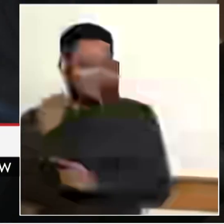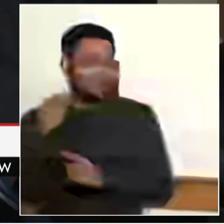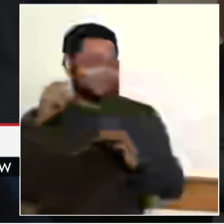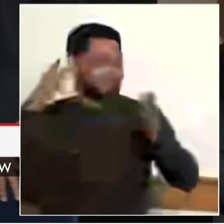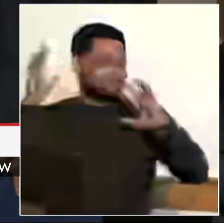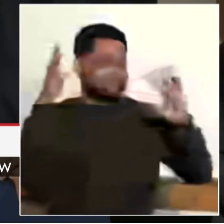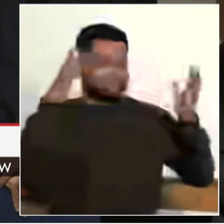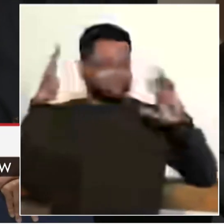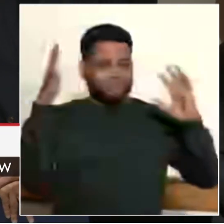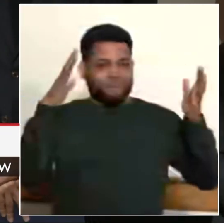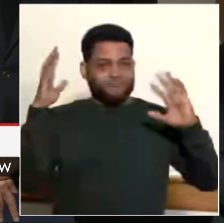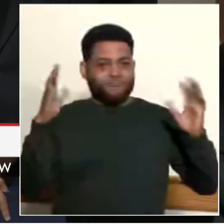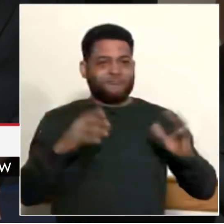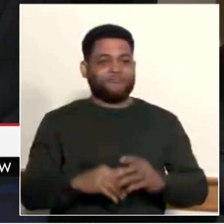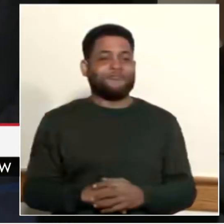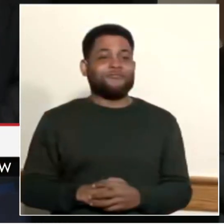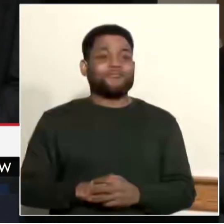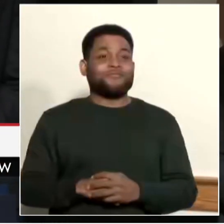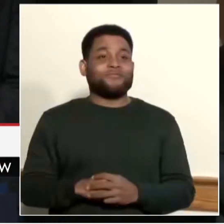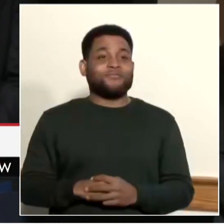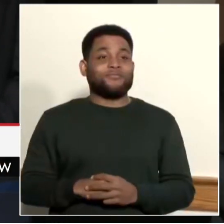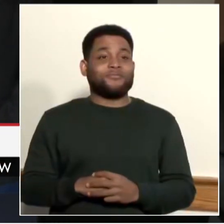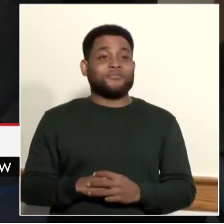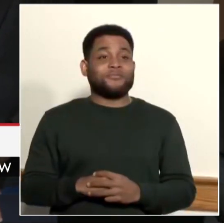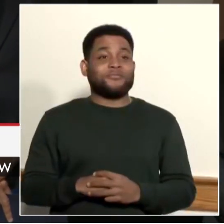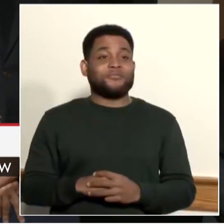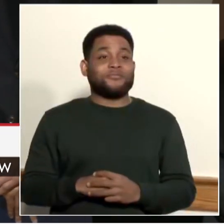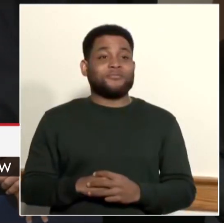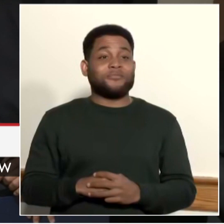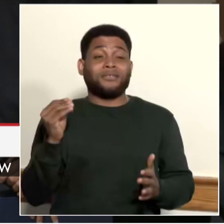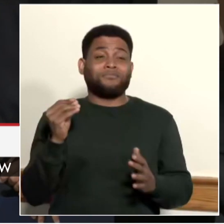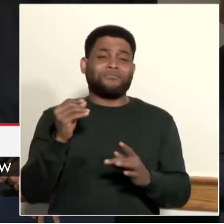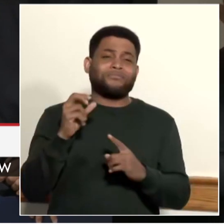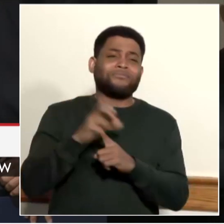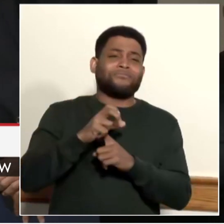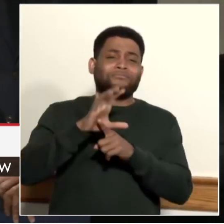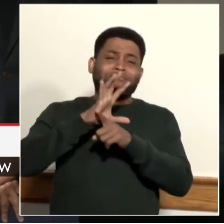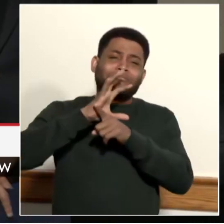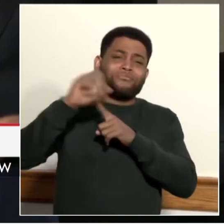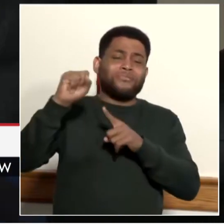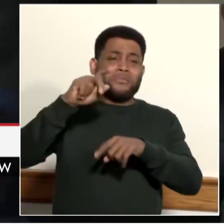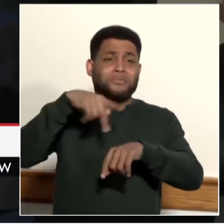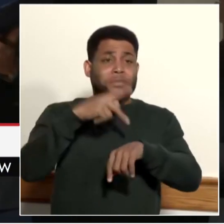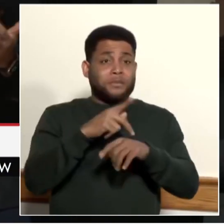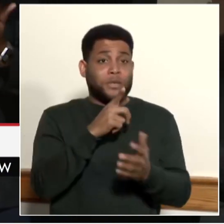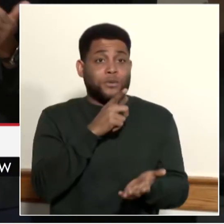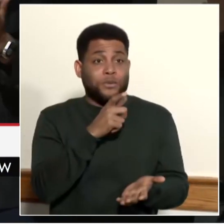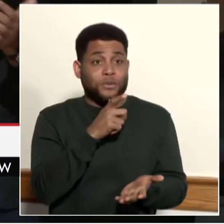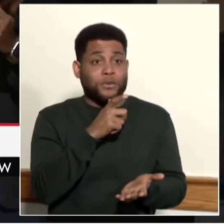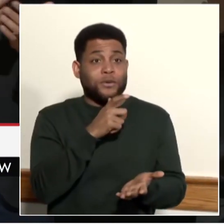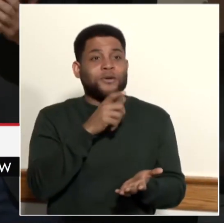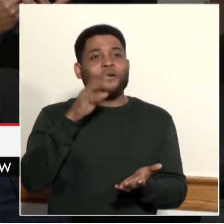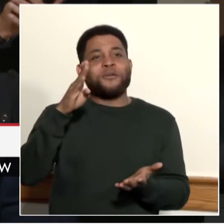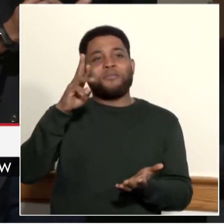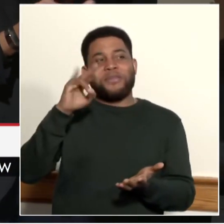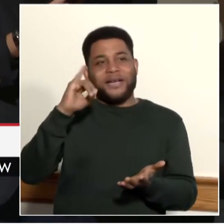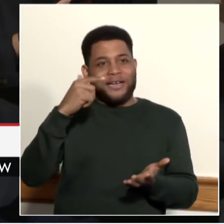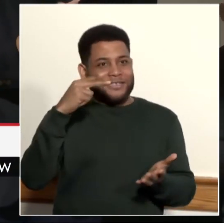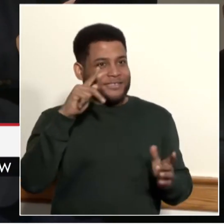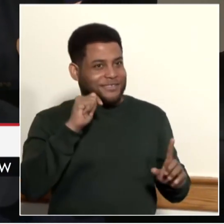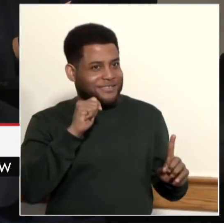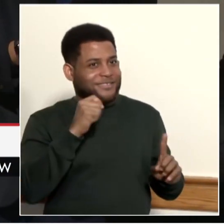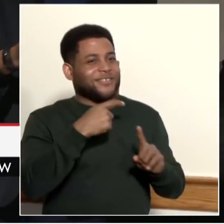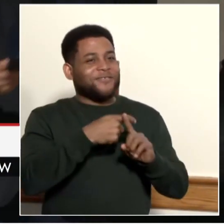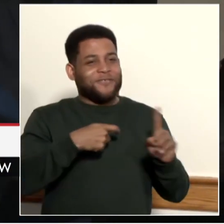And, uh, the outstanding Principal Bright of Coolidge, Calvin Coolidge Senior High School is also here. Thank you,